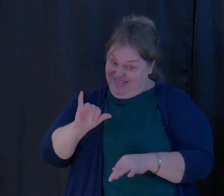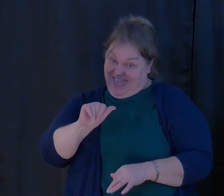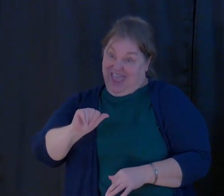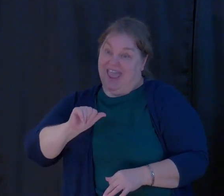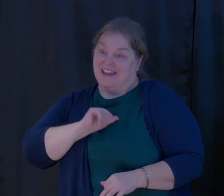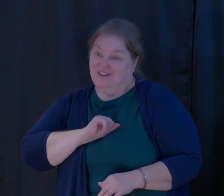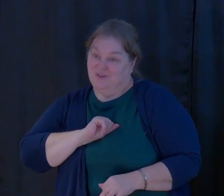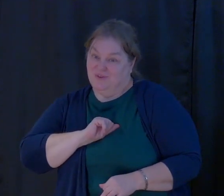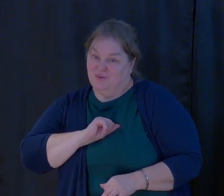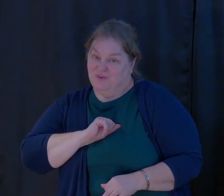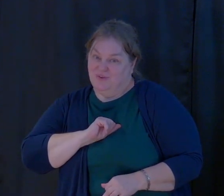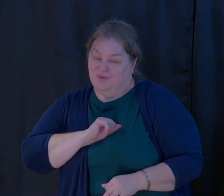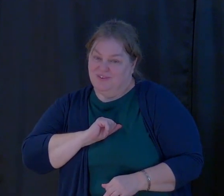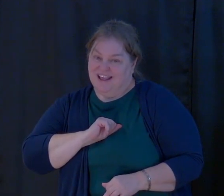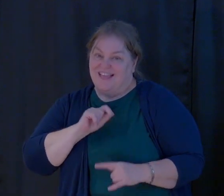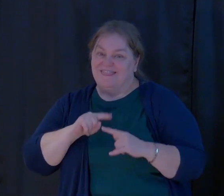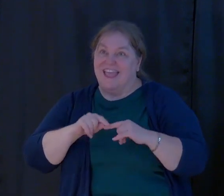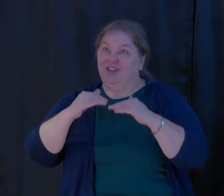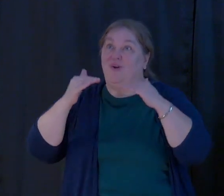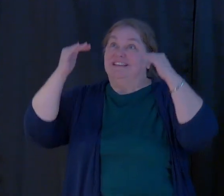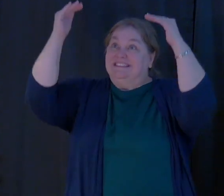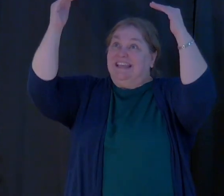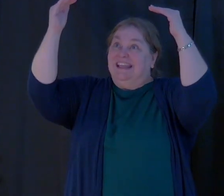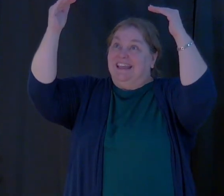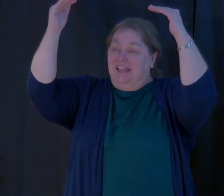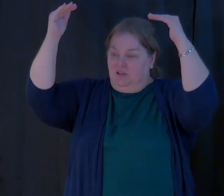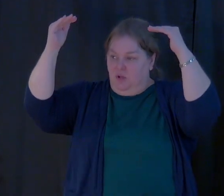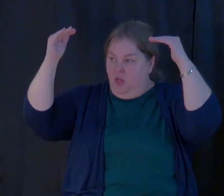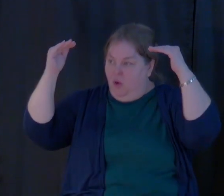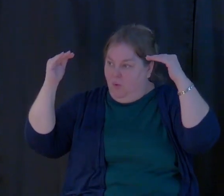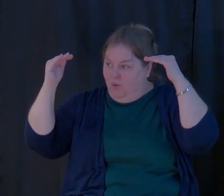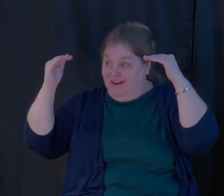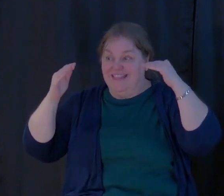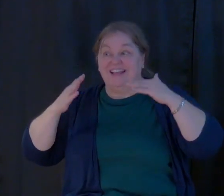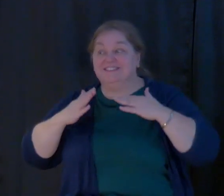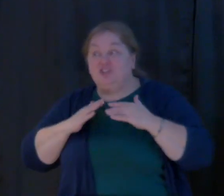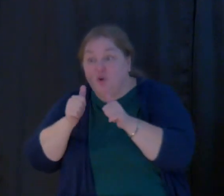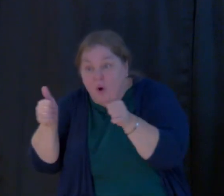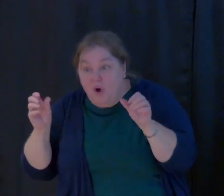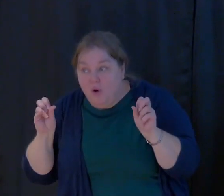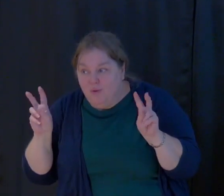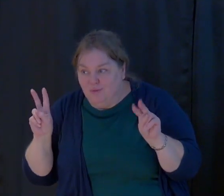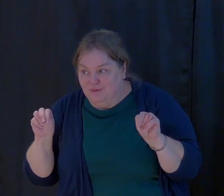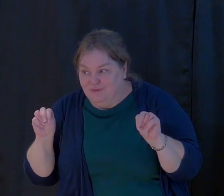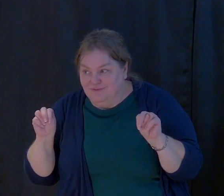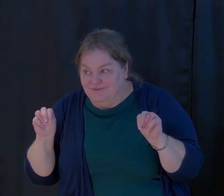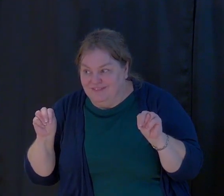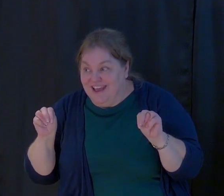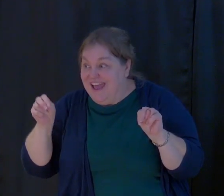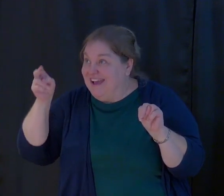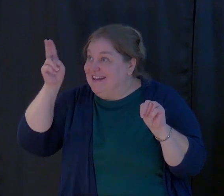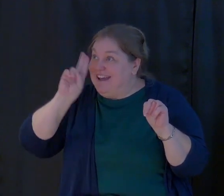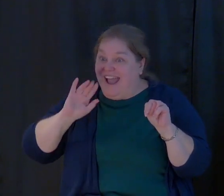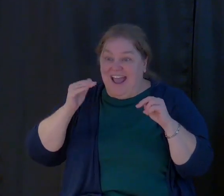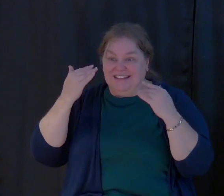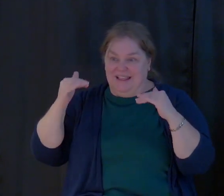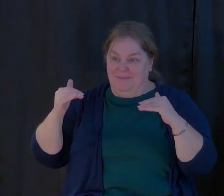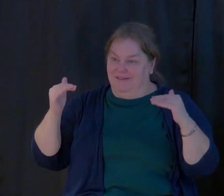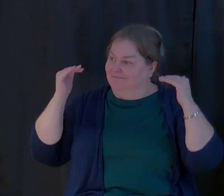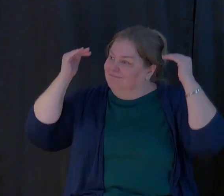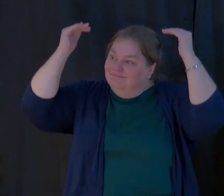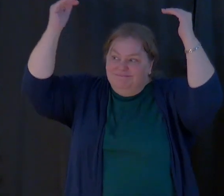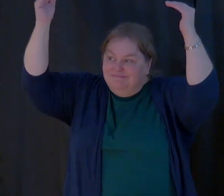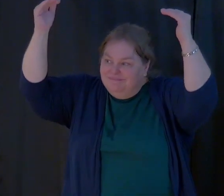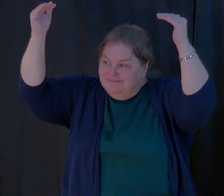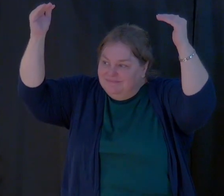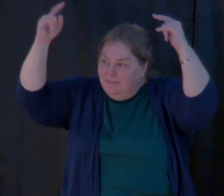it lowers our ceiling, our ceiling, of what God sees and wants